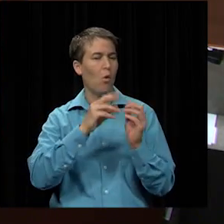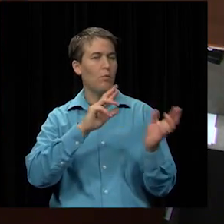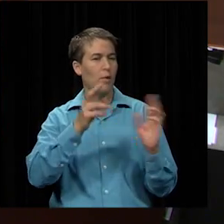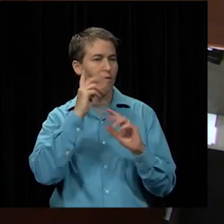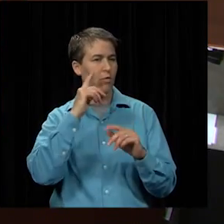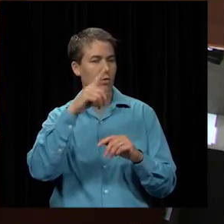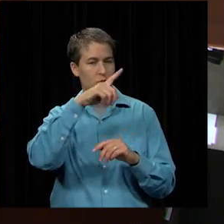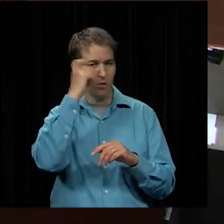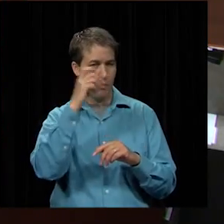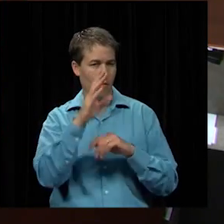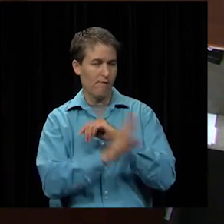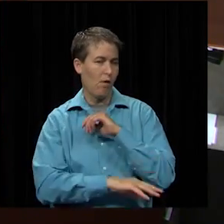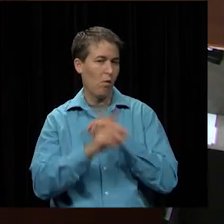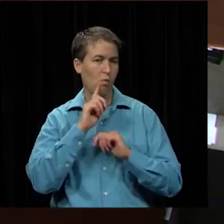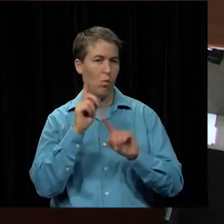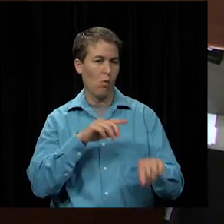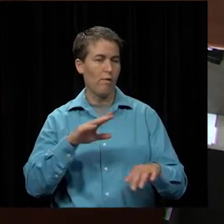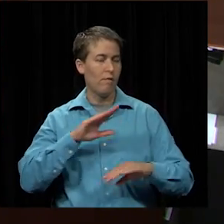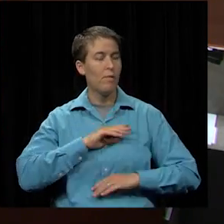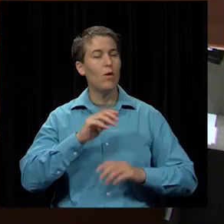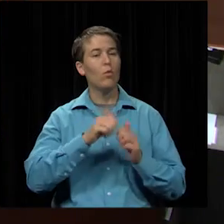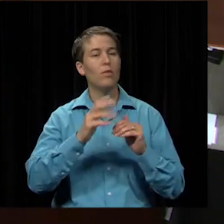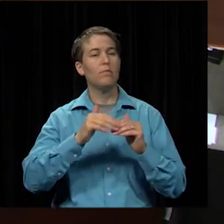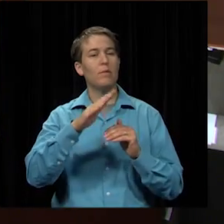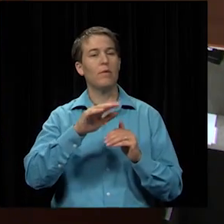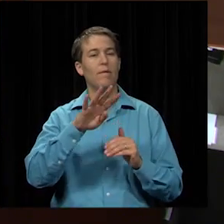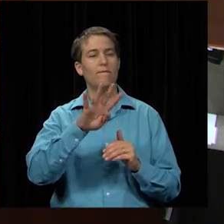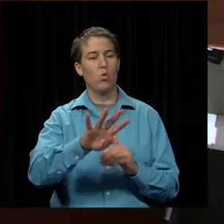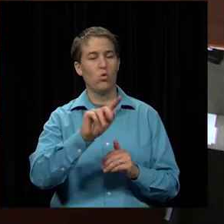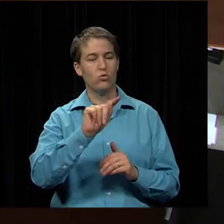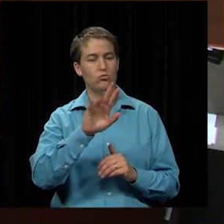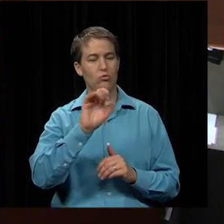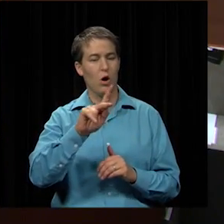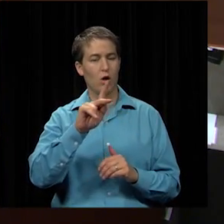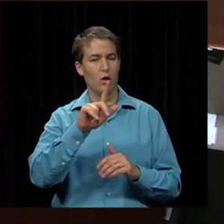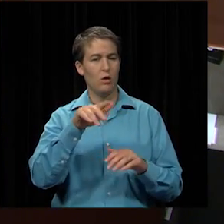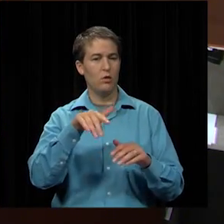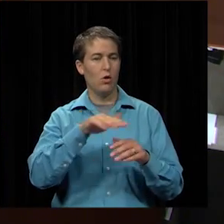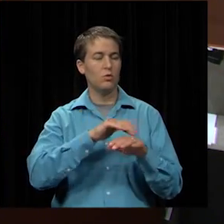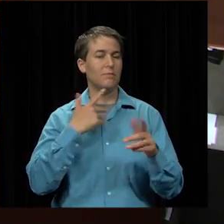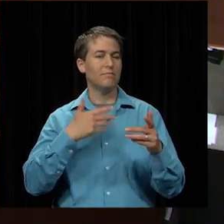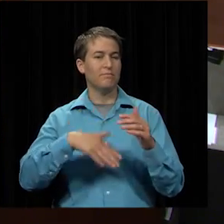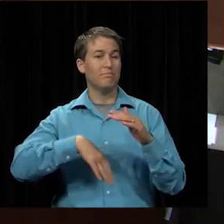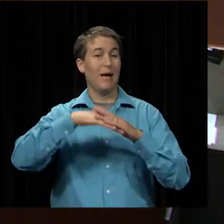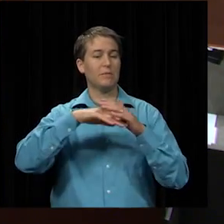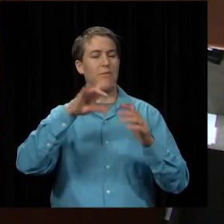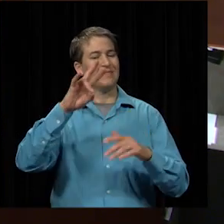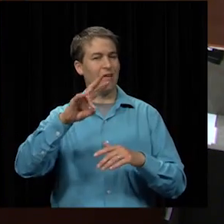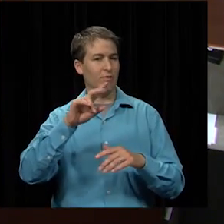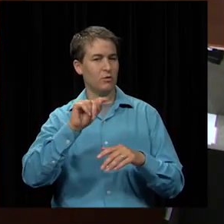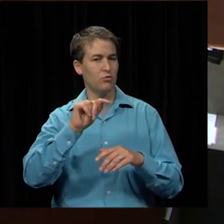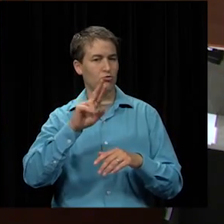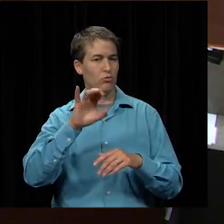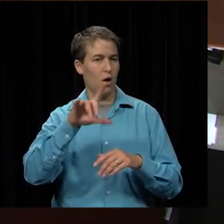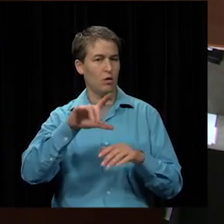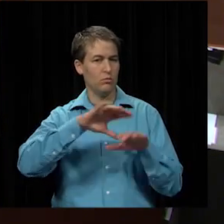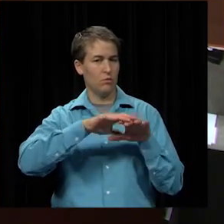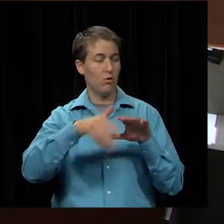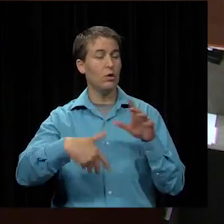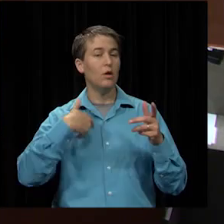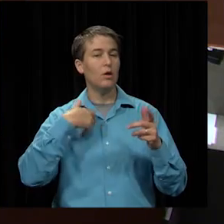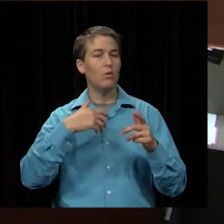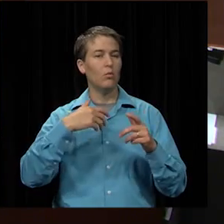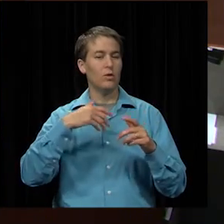the summer fall order fulfillment with a minimum of four truckloads and a maximum of seven with pricing held firm through september 2015